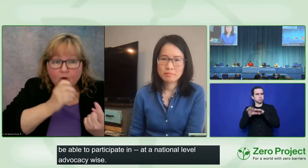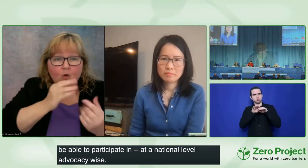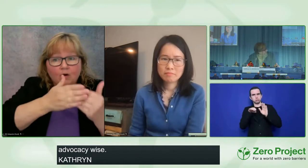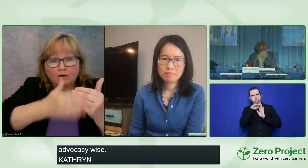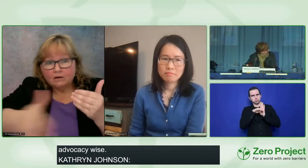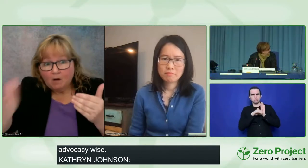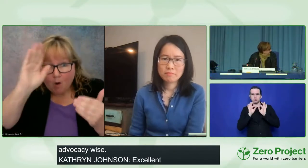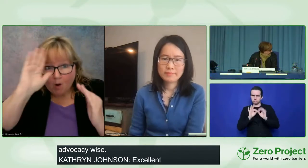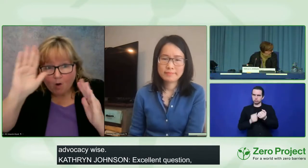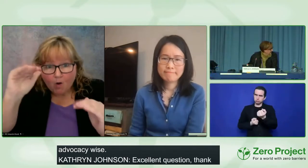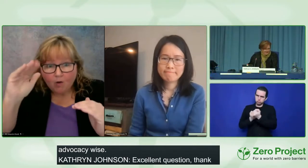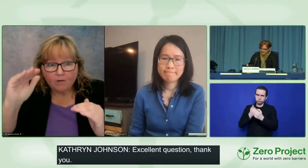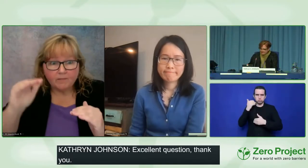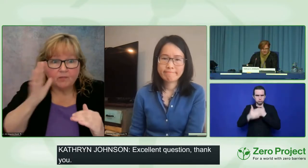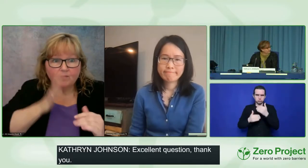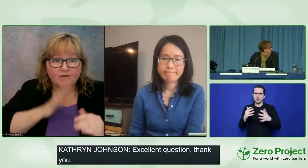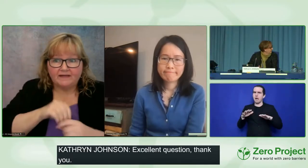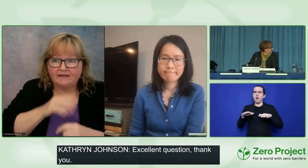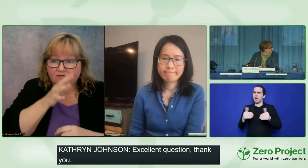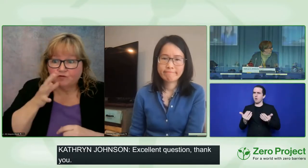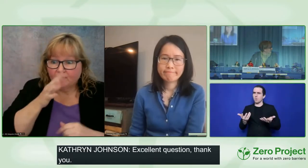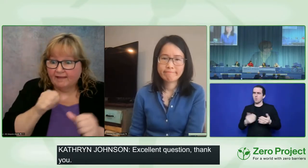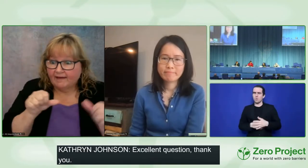areas? Please.